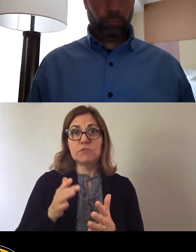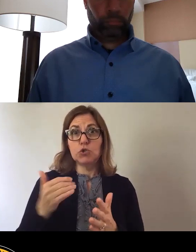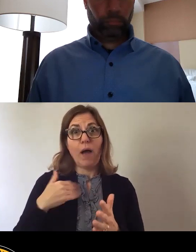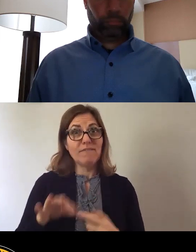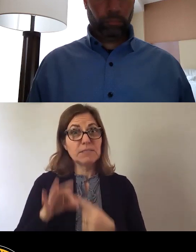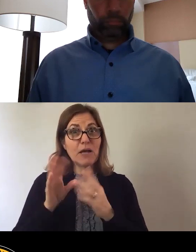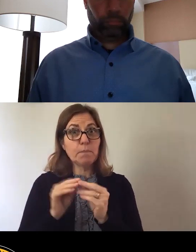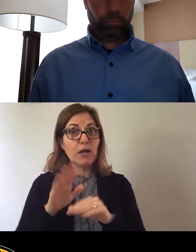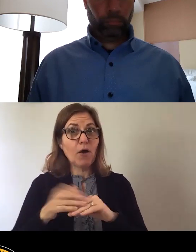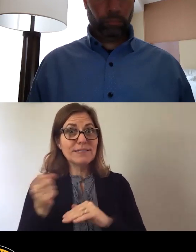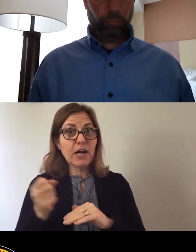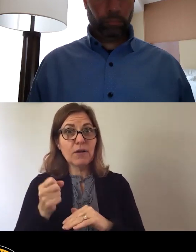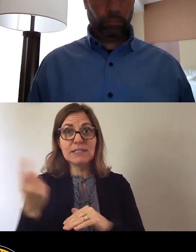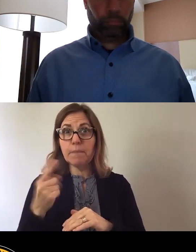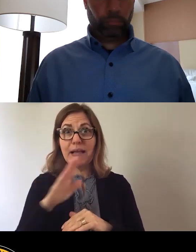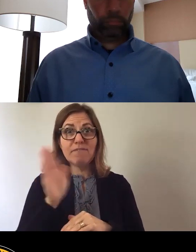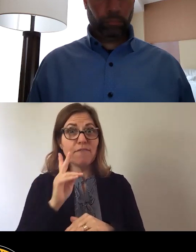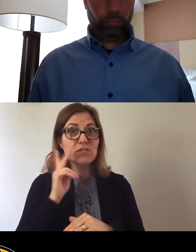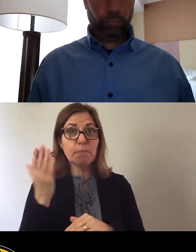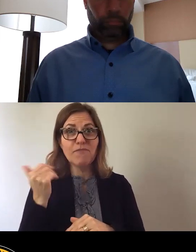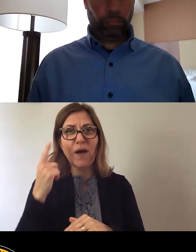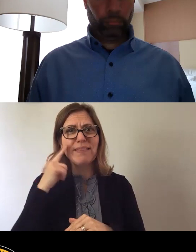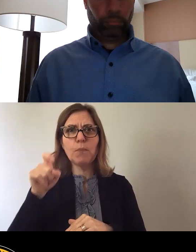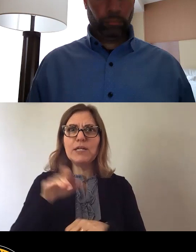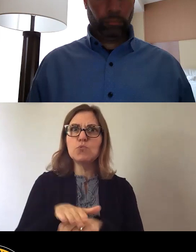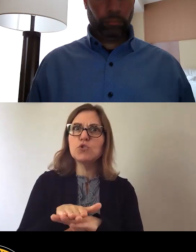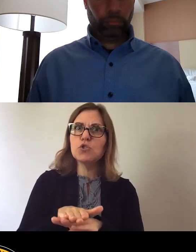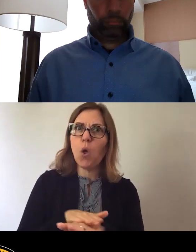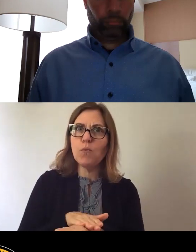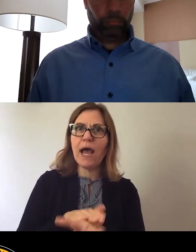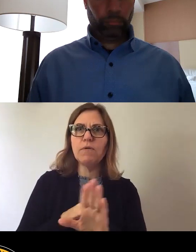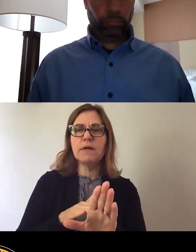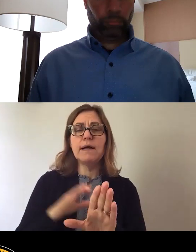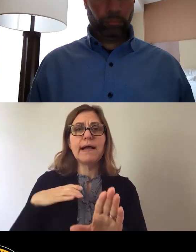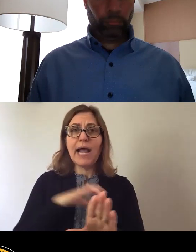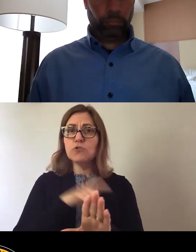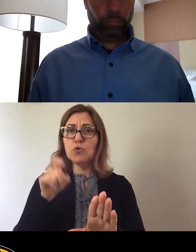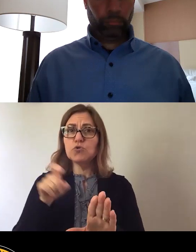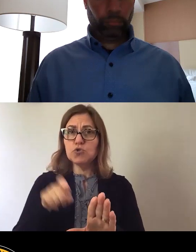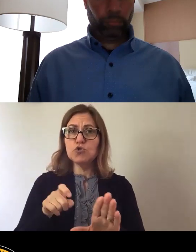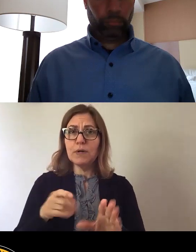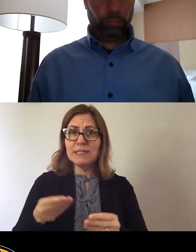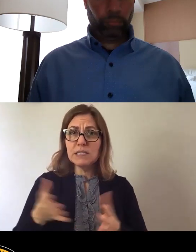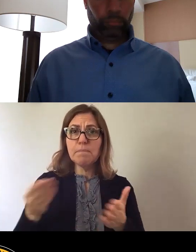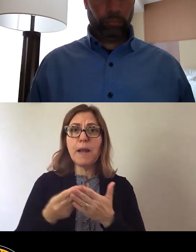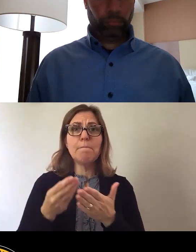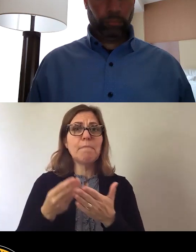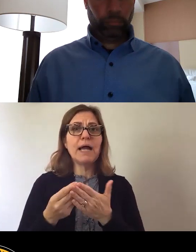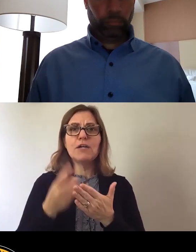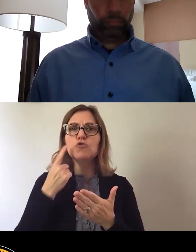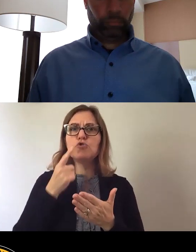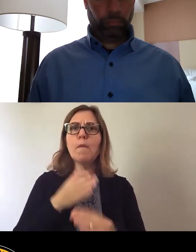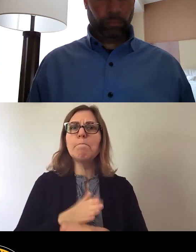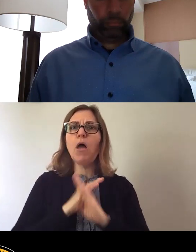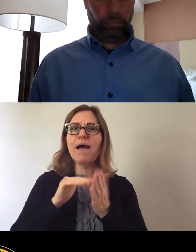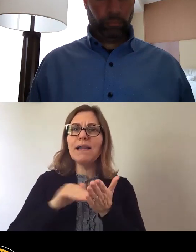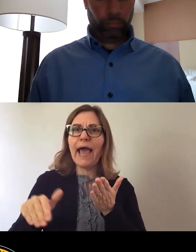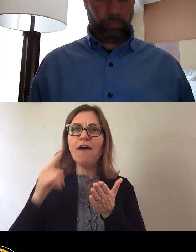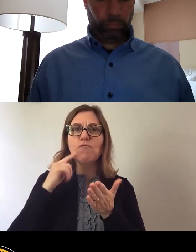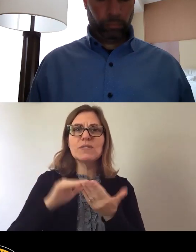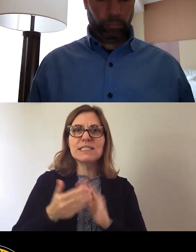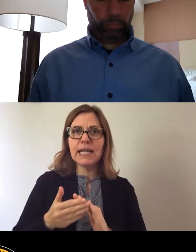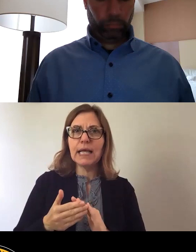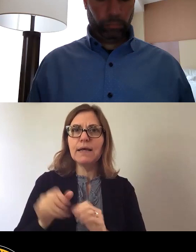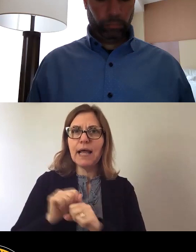never seen before, and so I think we need to slow this down. Council should certainly spend money to stop layoffs of city employees, but the rest of the funds,